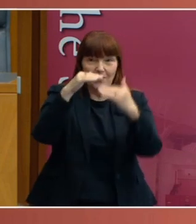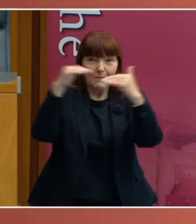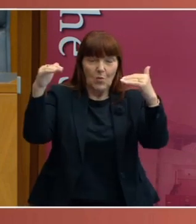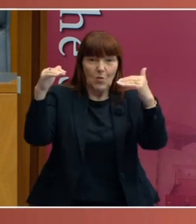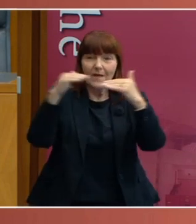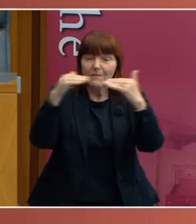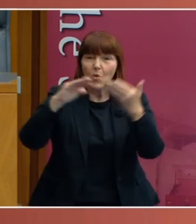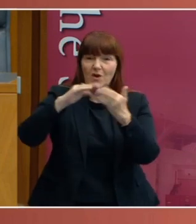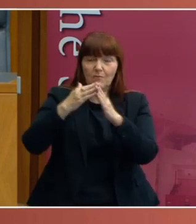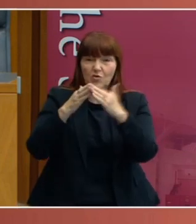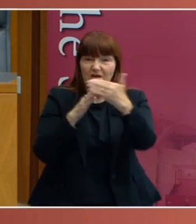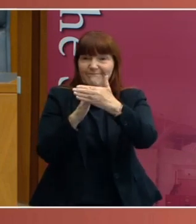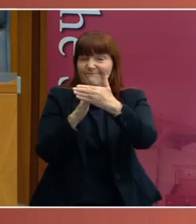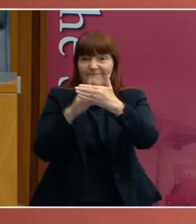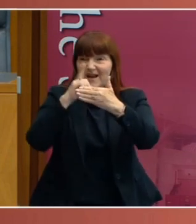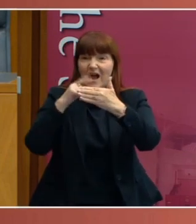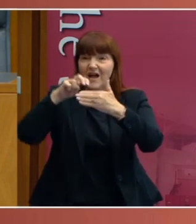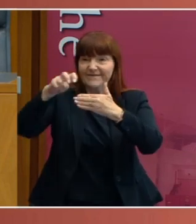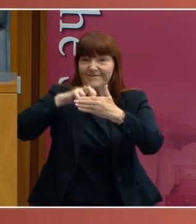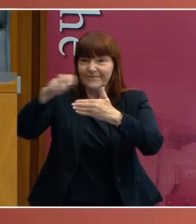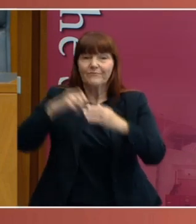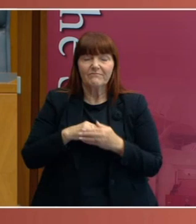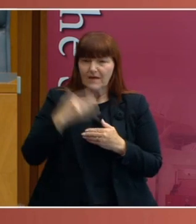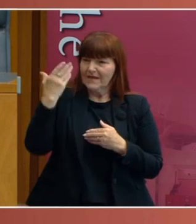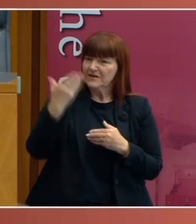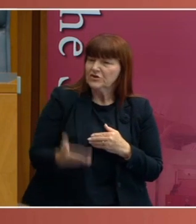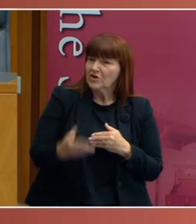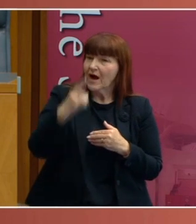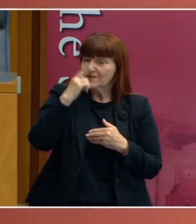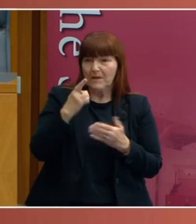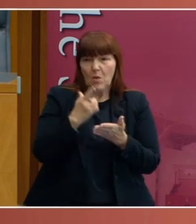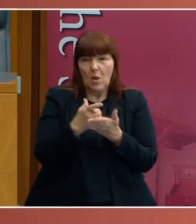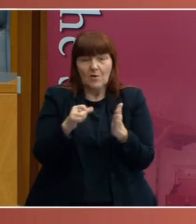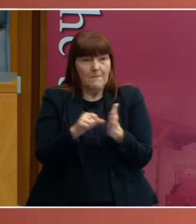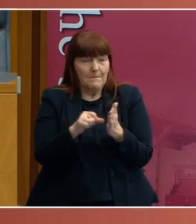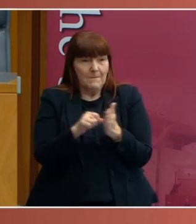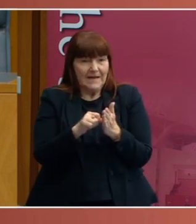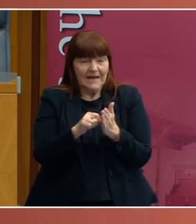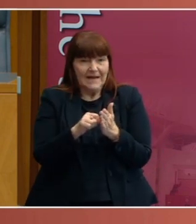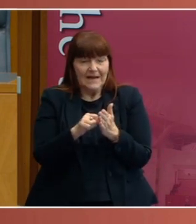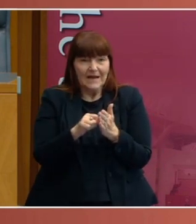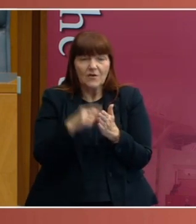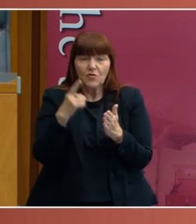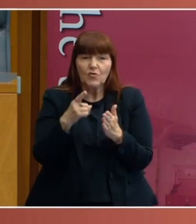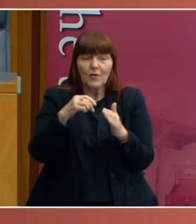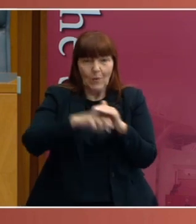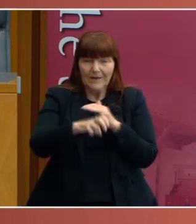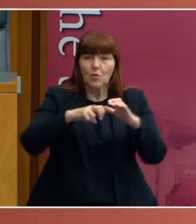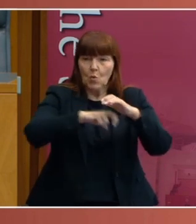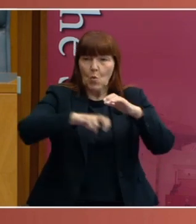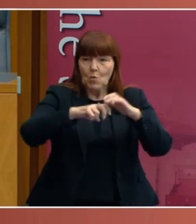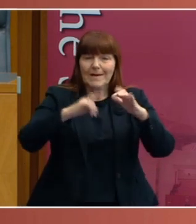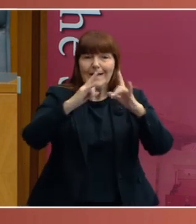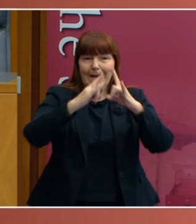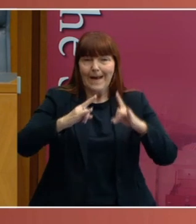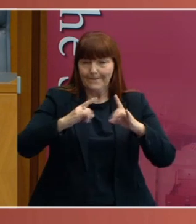so the border communities were affected. It charged people a considerable amount of money to enter quarantine camps, and